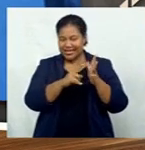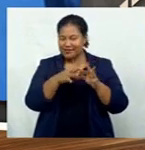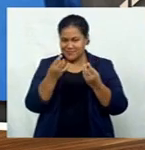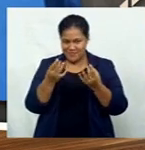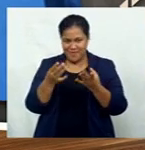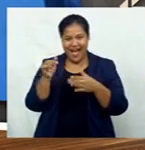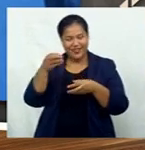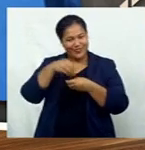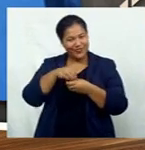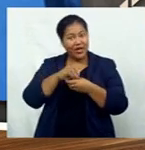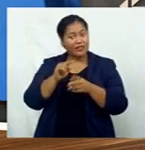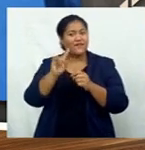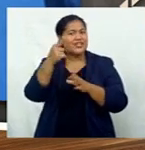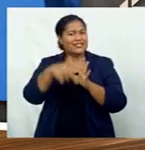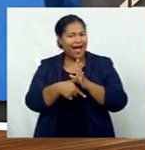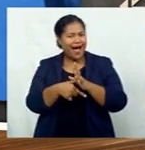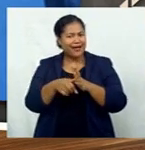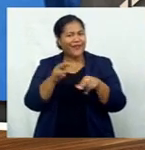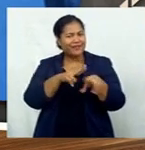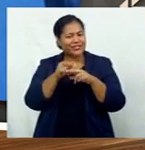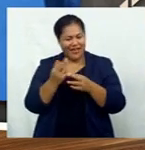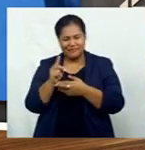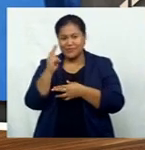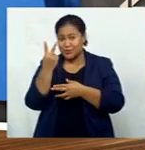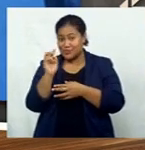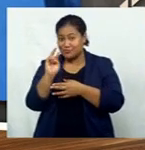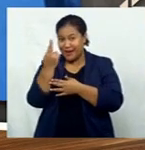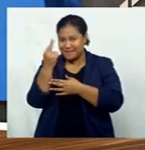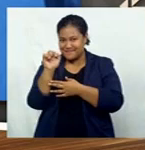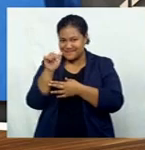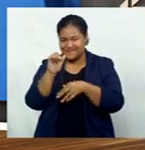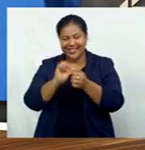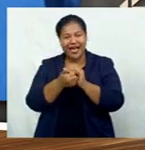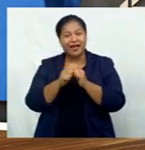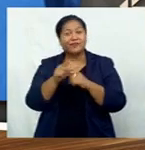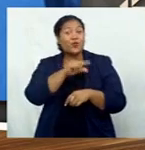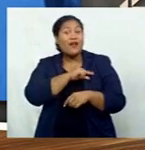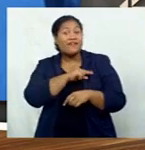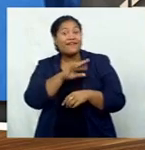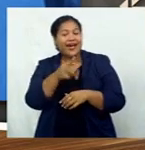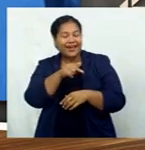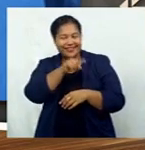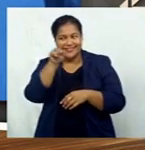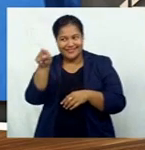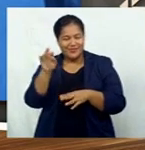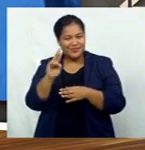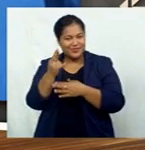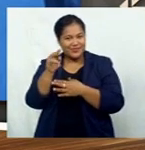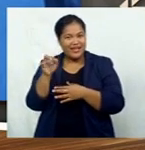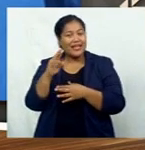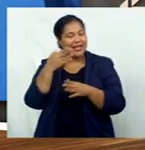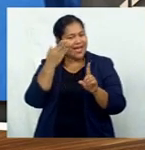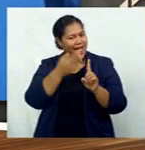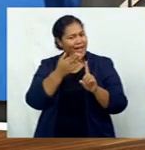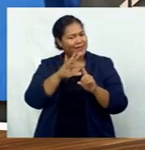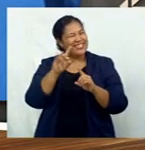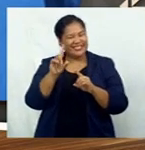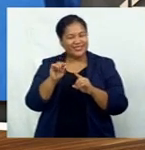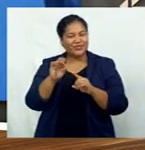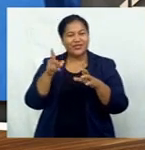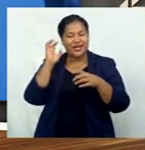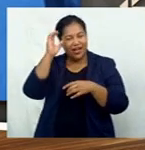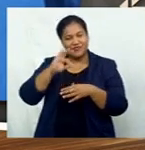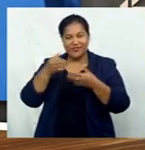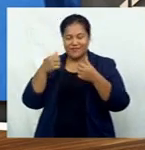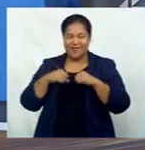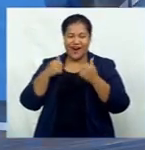will be the first time Fiji will have two participants at the games who have qualified on merit and they're both aiming to do the country proud. Karleini